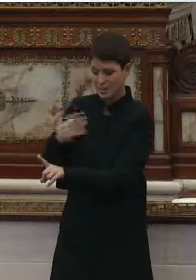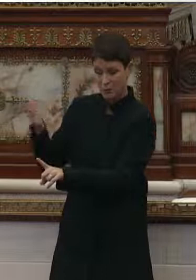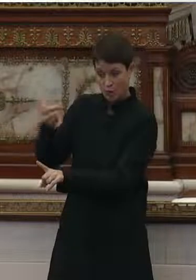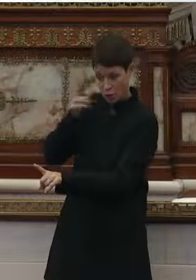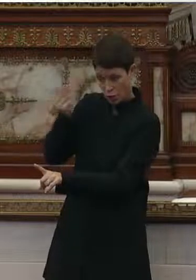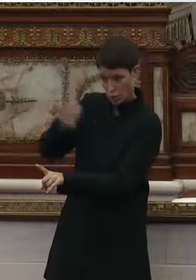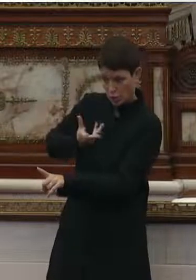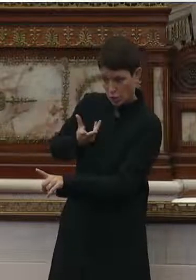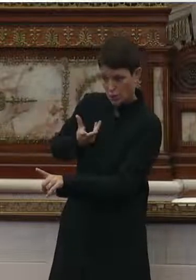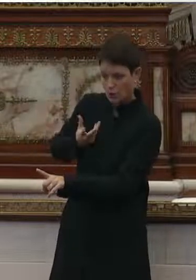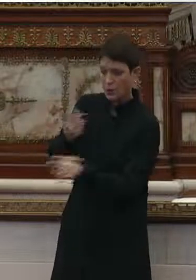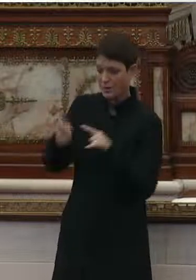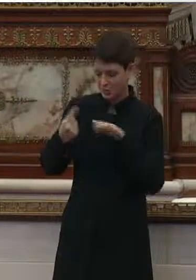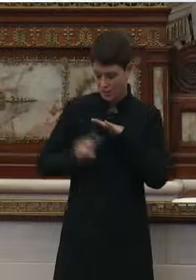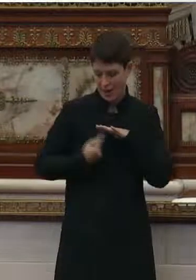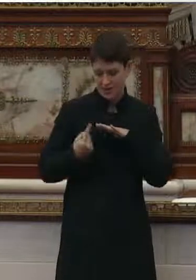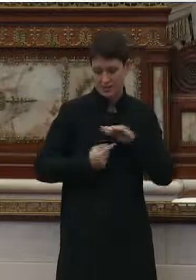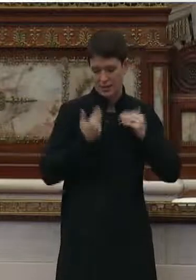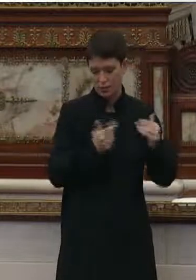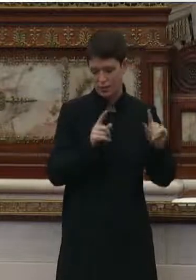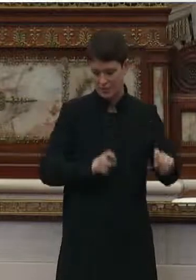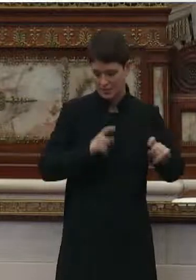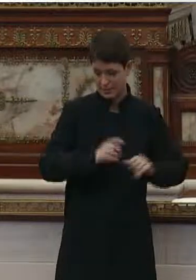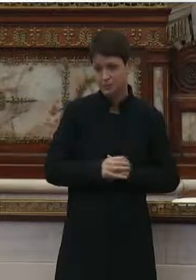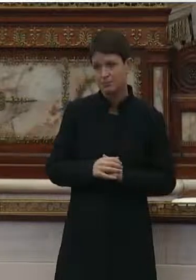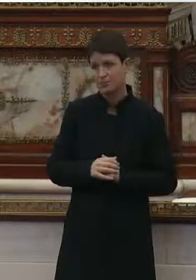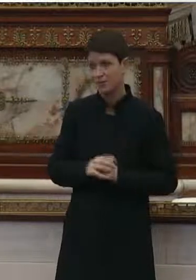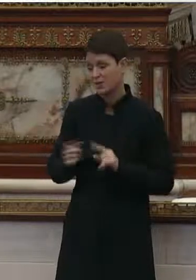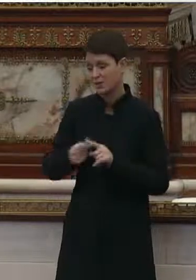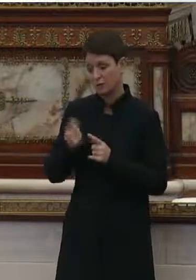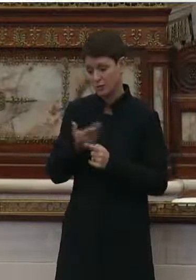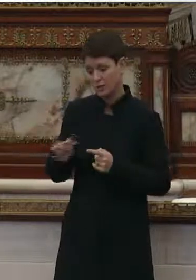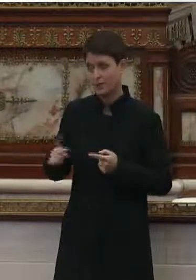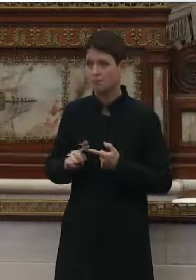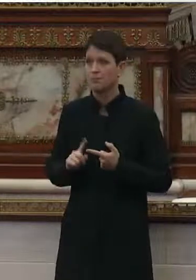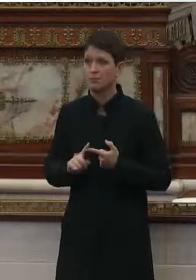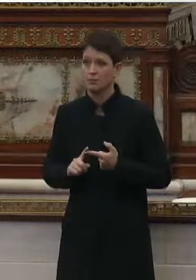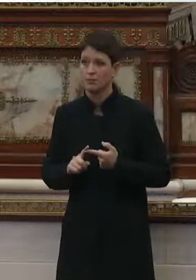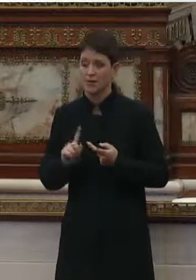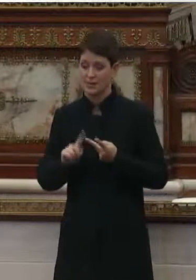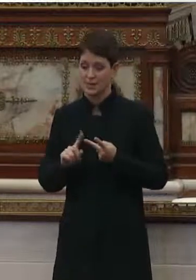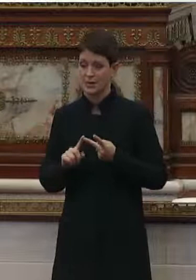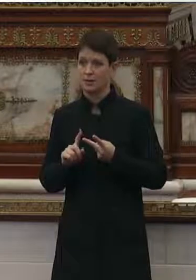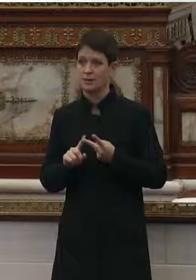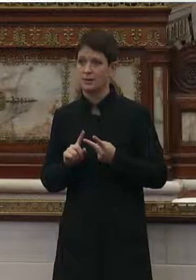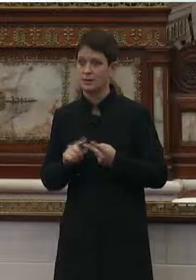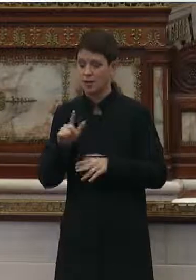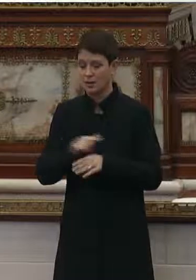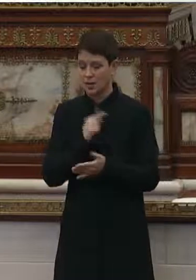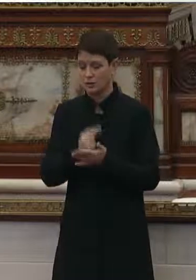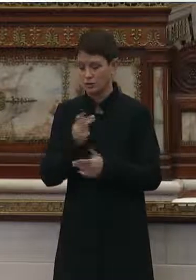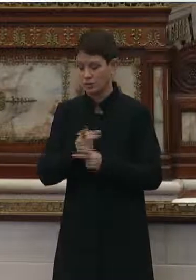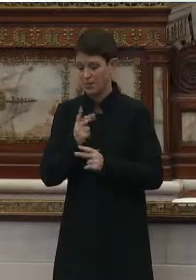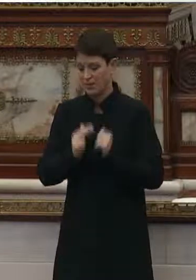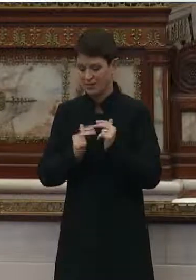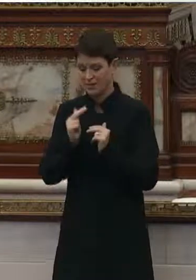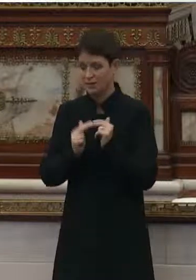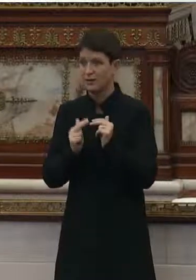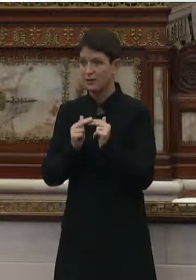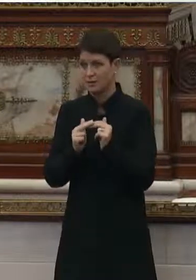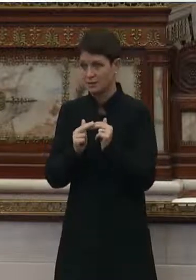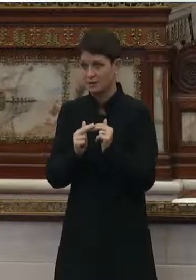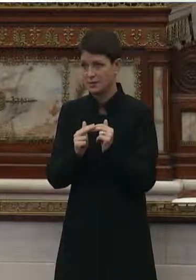that, we need to isolate and we need to get tested. So that's the first thing. The second thing is the long-term care facilities have gotten